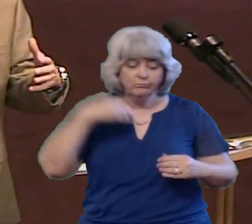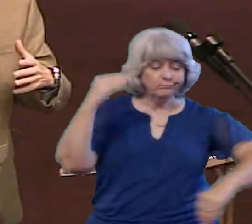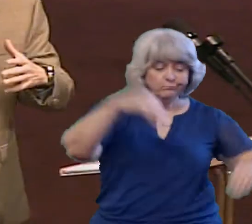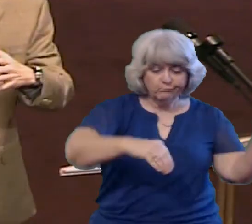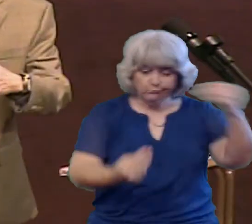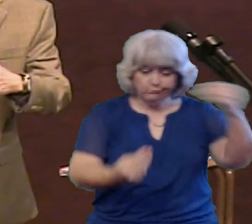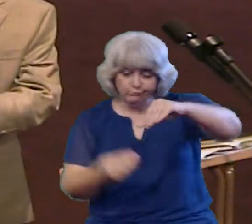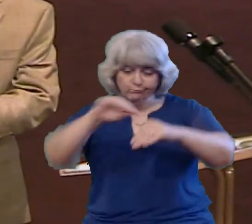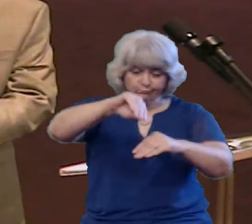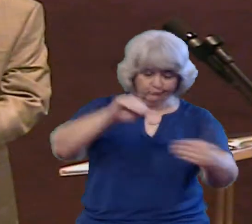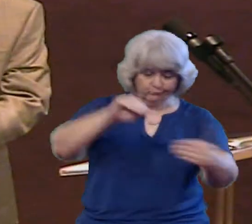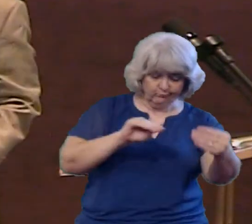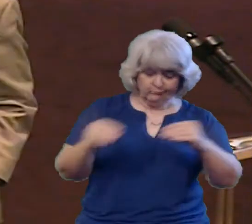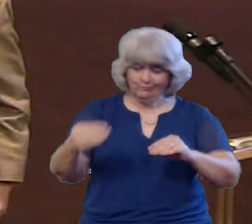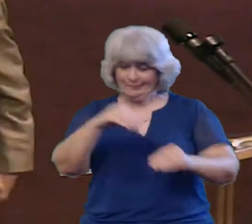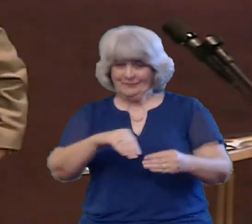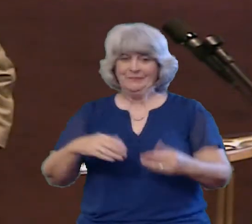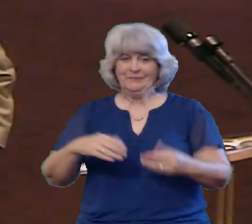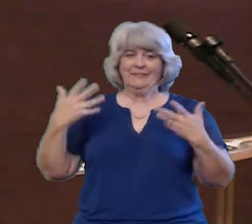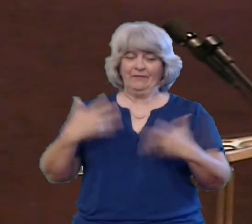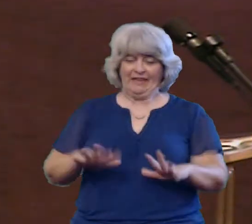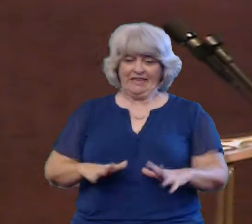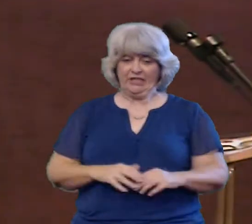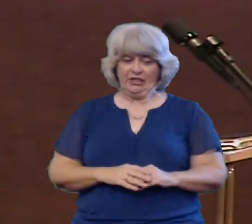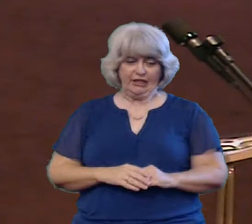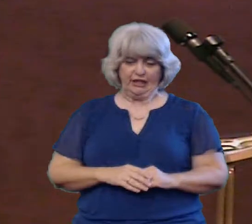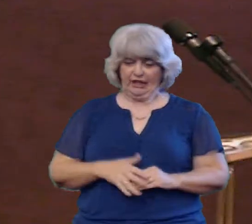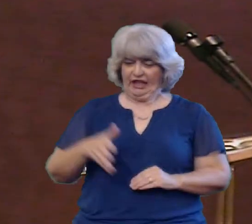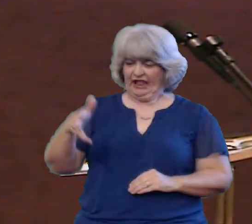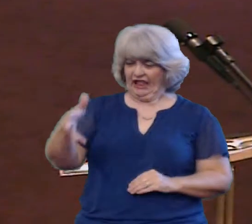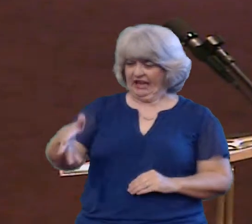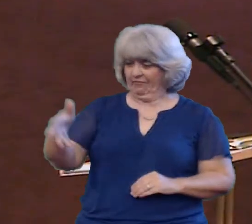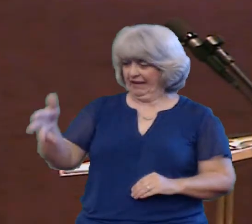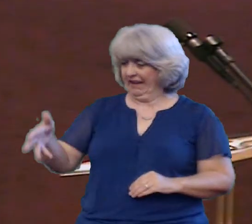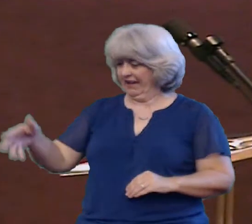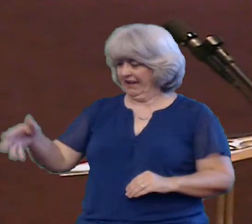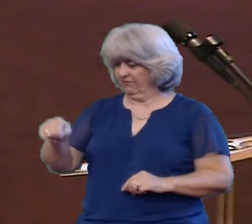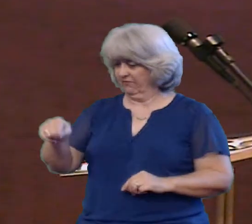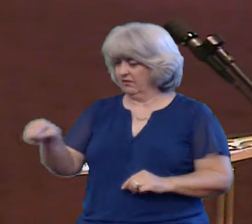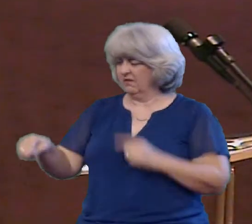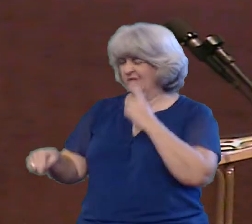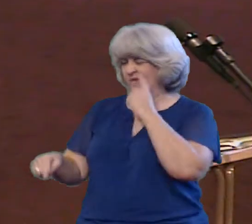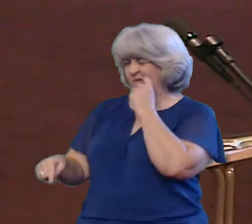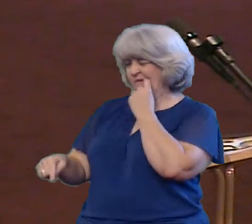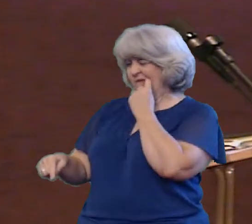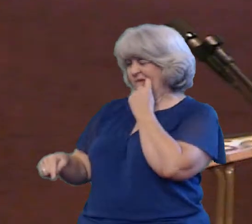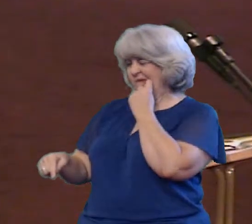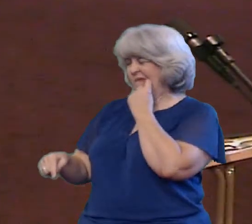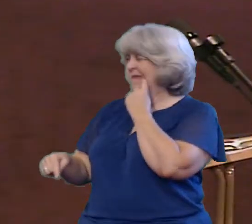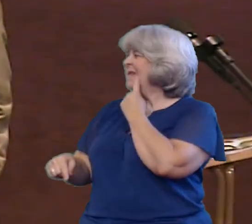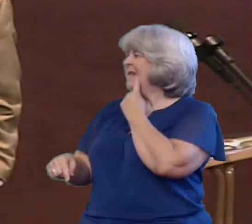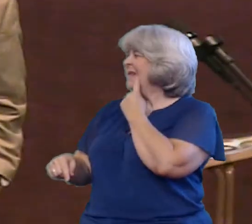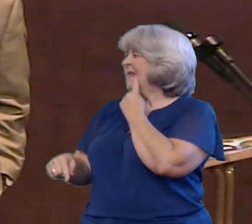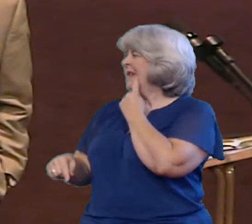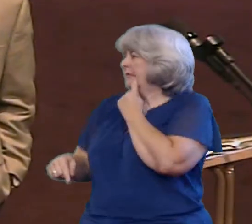and we we get finished And then there's a few extra parts sitting over there on the floor and go I think those are supposed to go somewhere